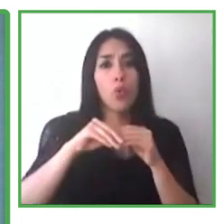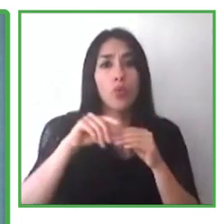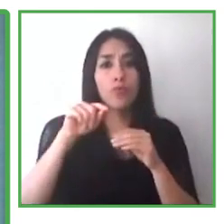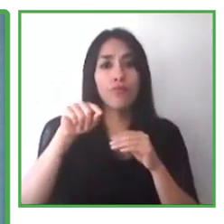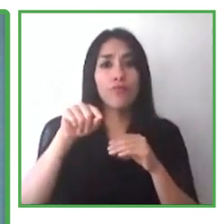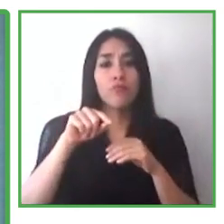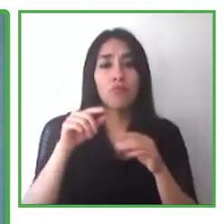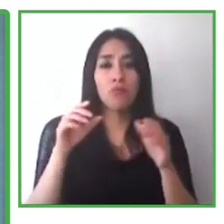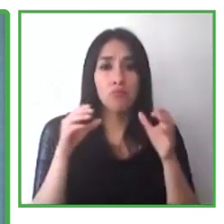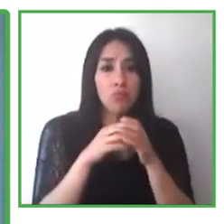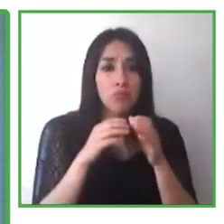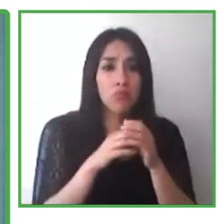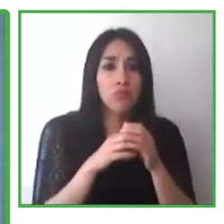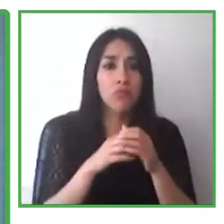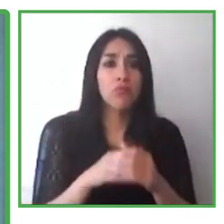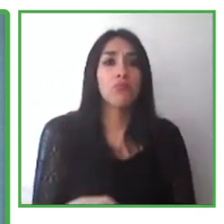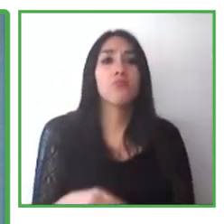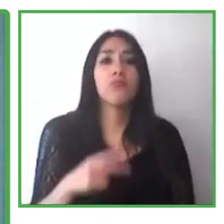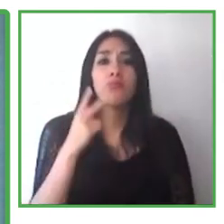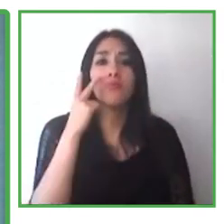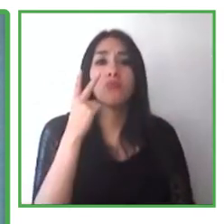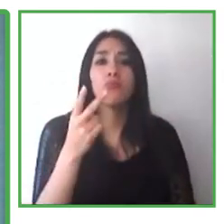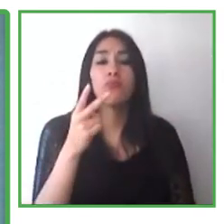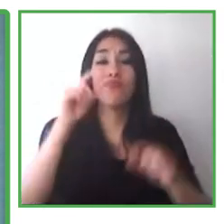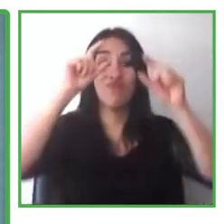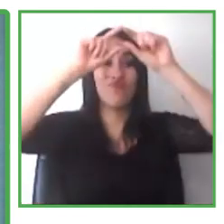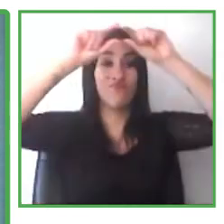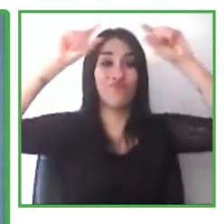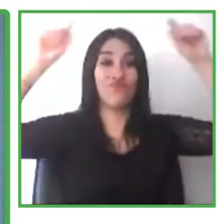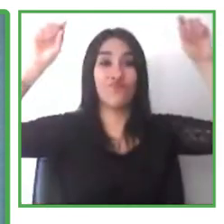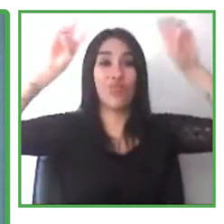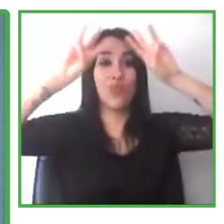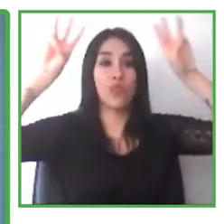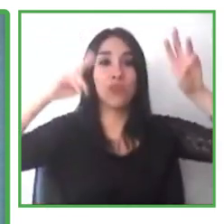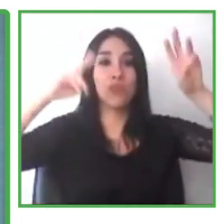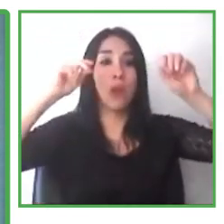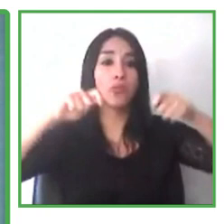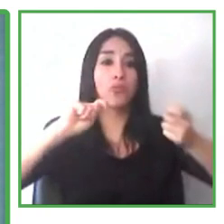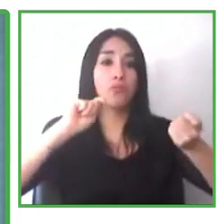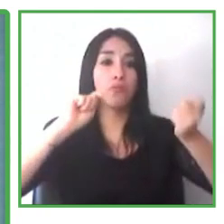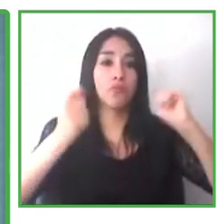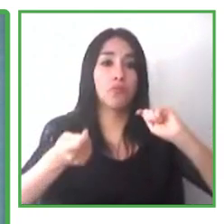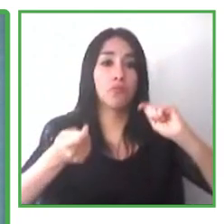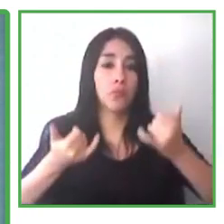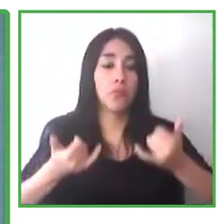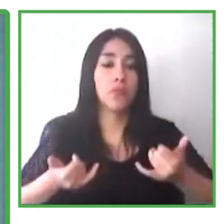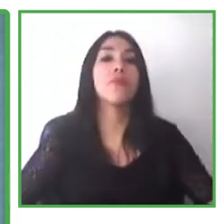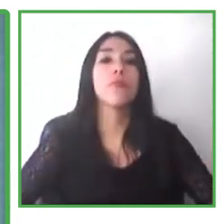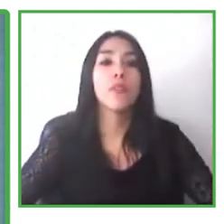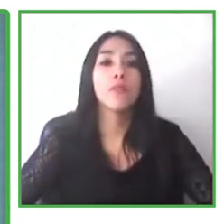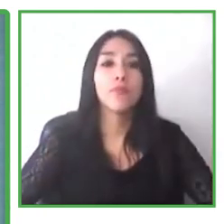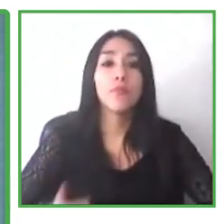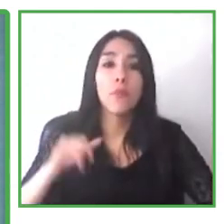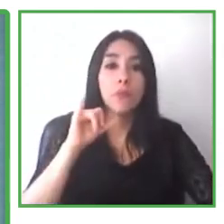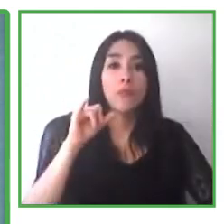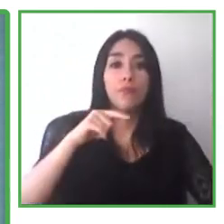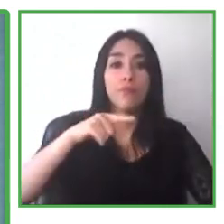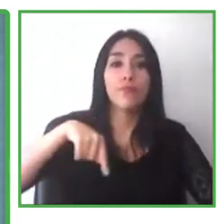as well. And, yeah, you can find my contact details, my personal contact